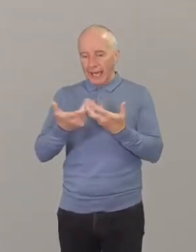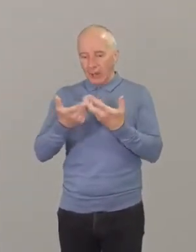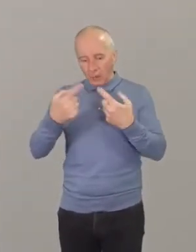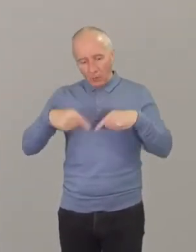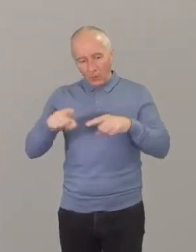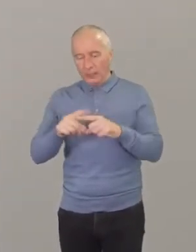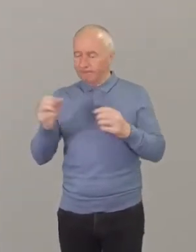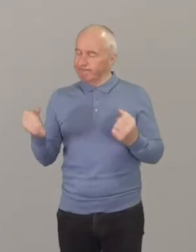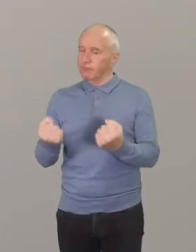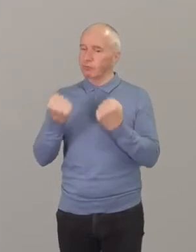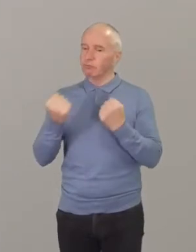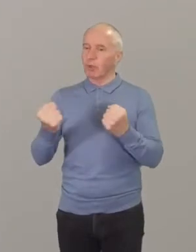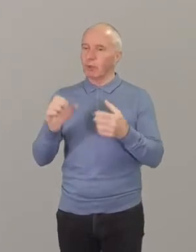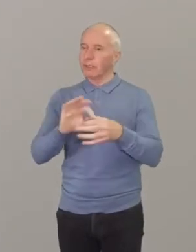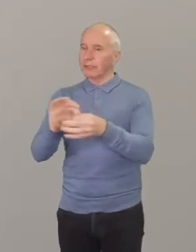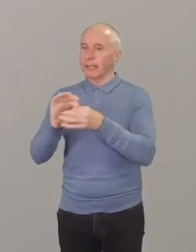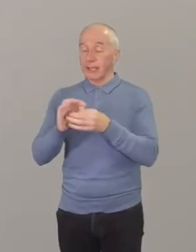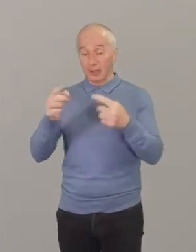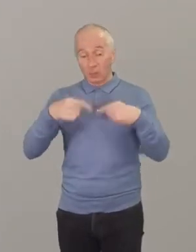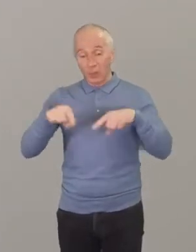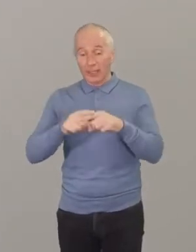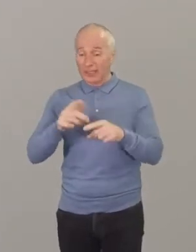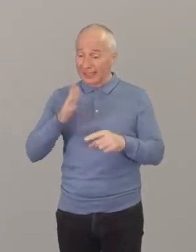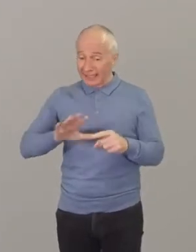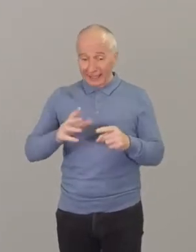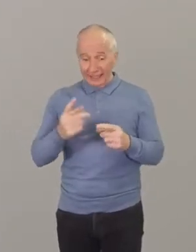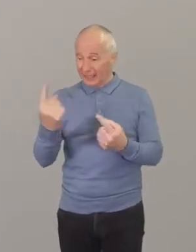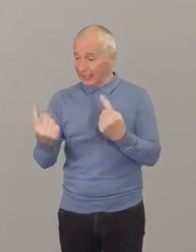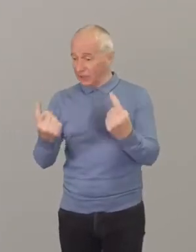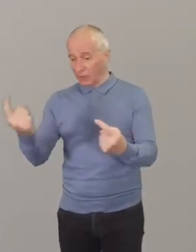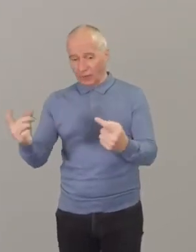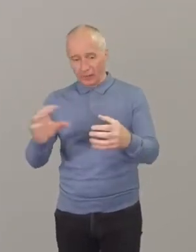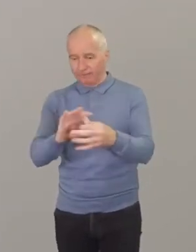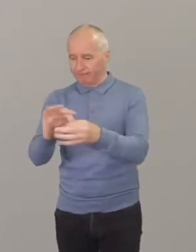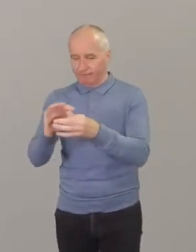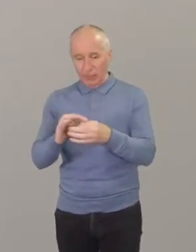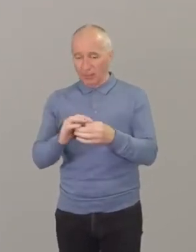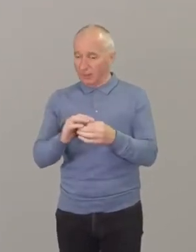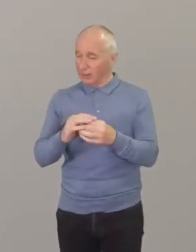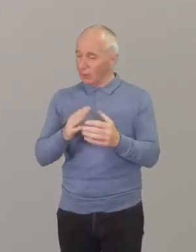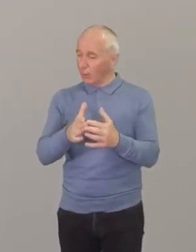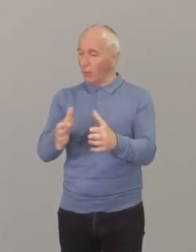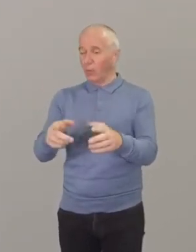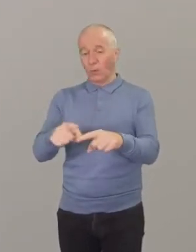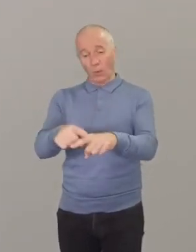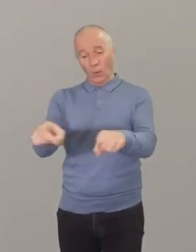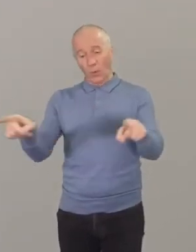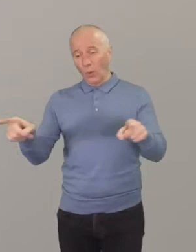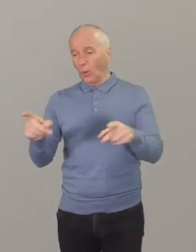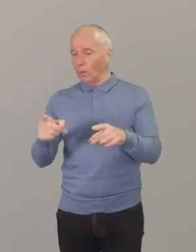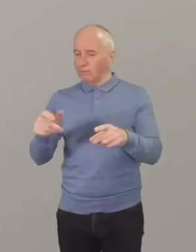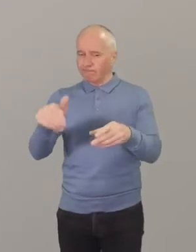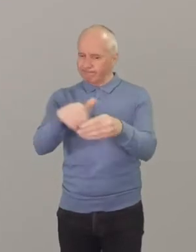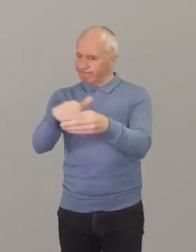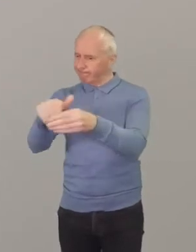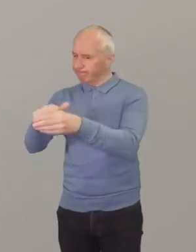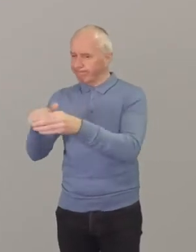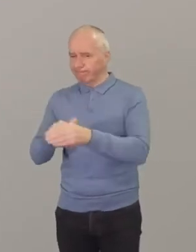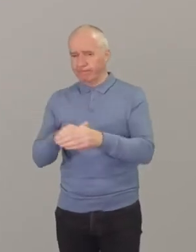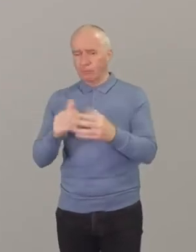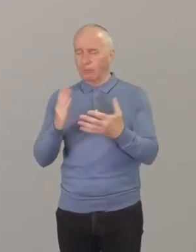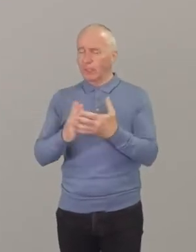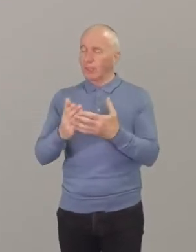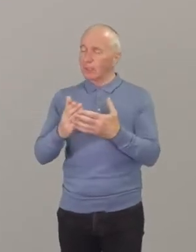and that we need each other and each one playing their part we help and equip each other to glorify